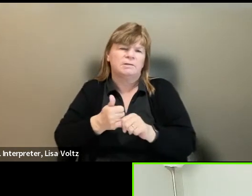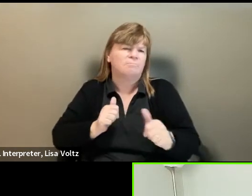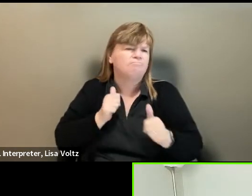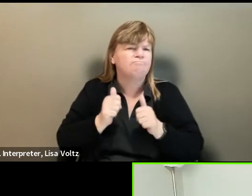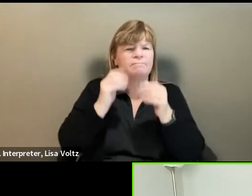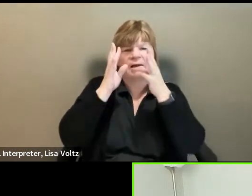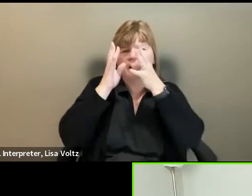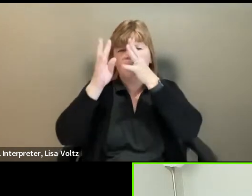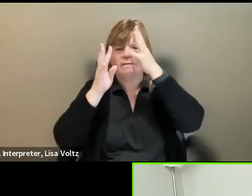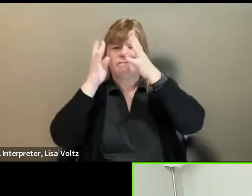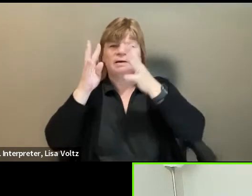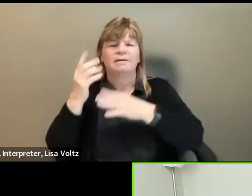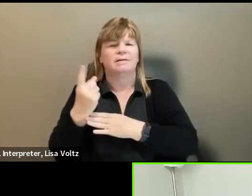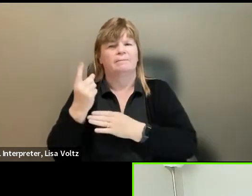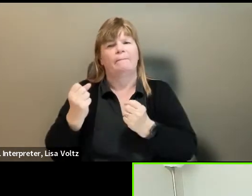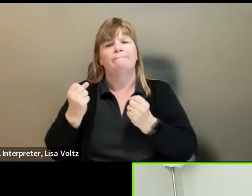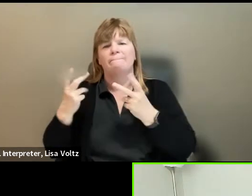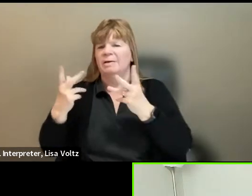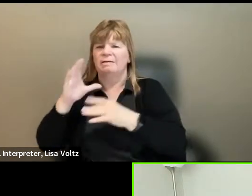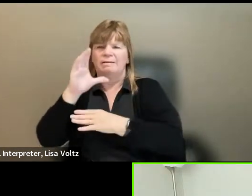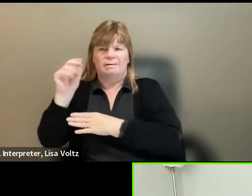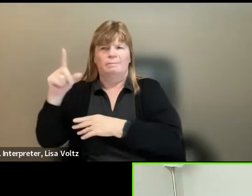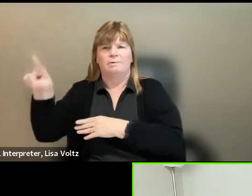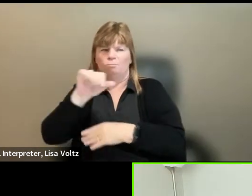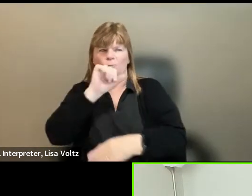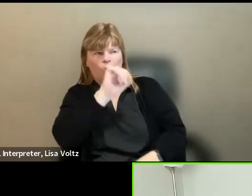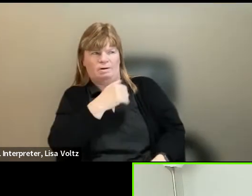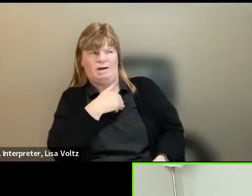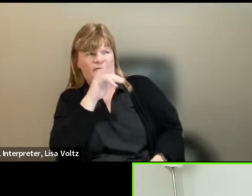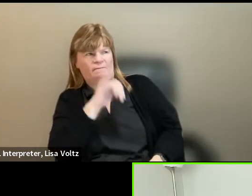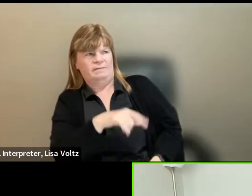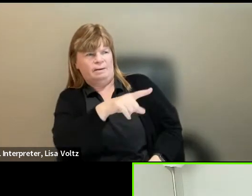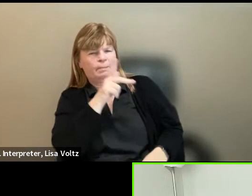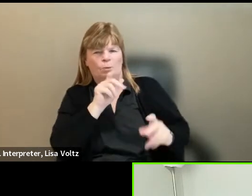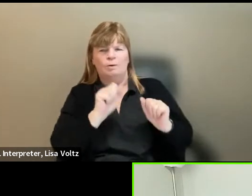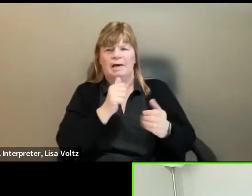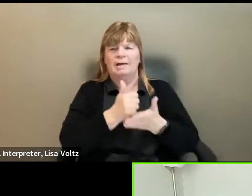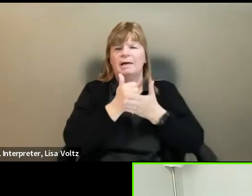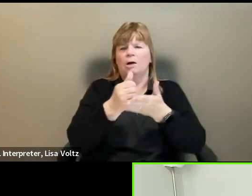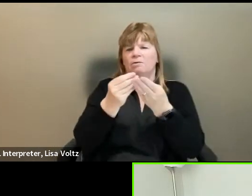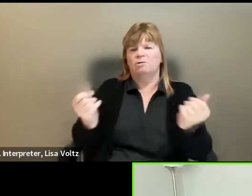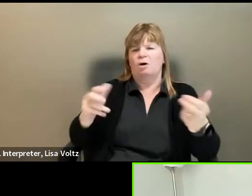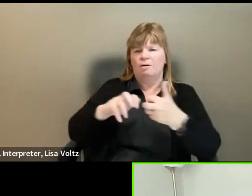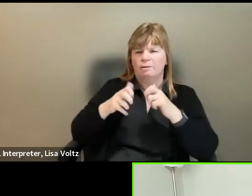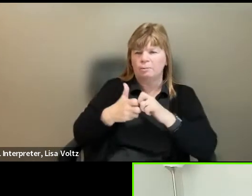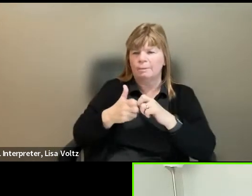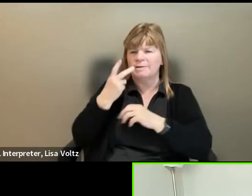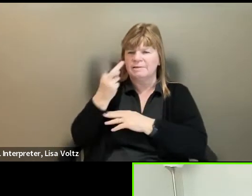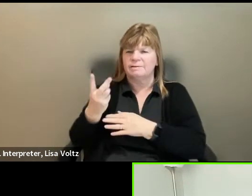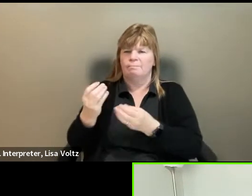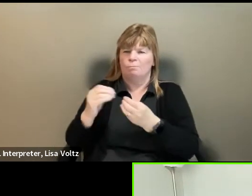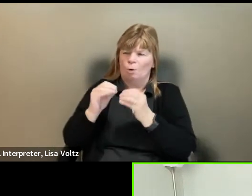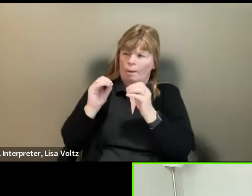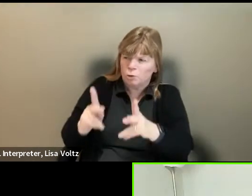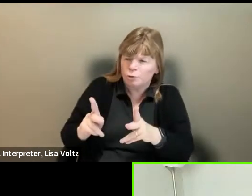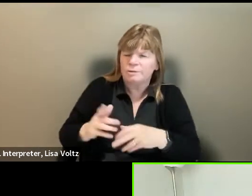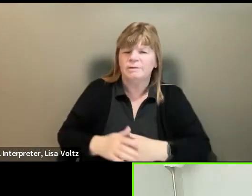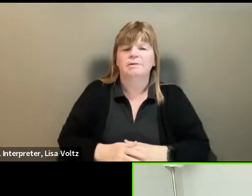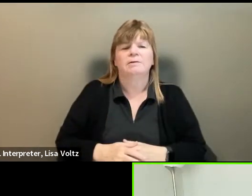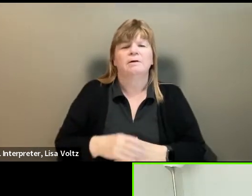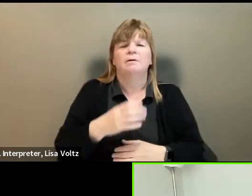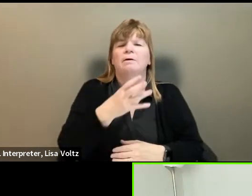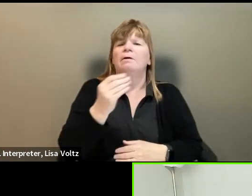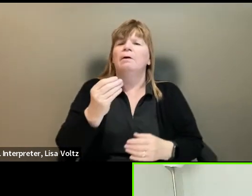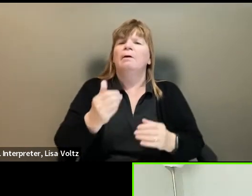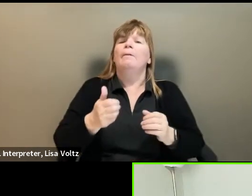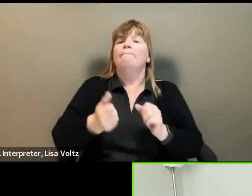something that a lot of corporations like to have are people who can help solve problems, see new opportunities for them. Um, and what a